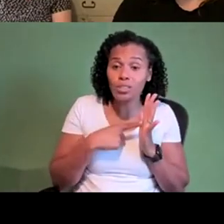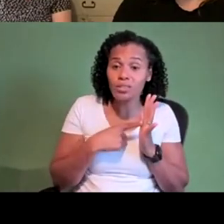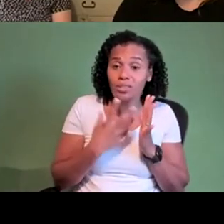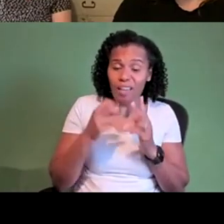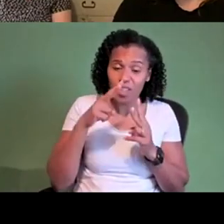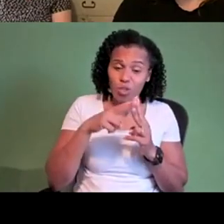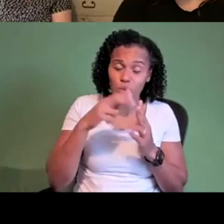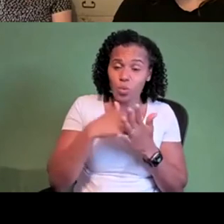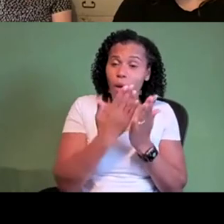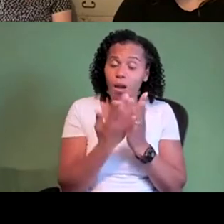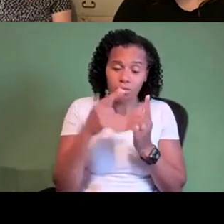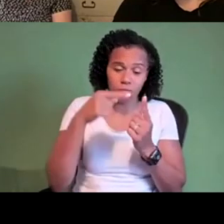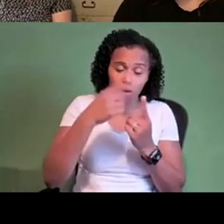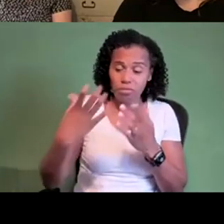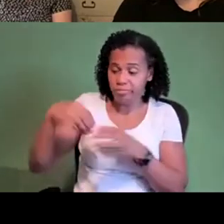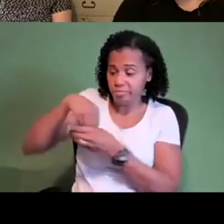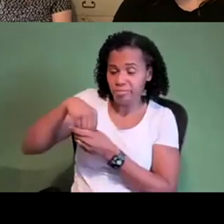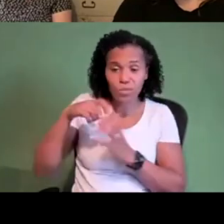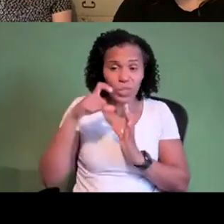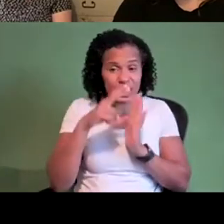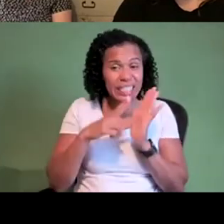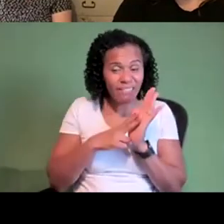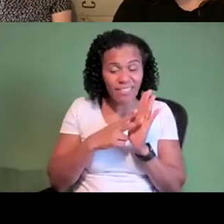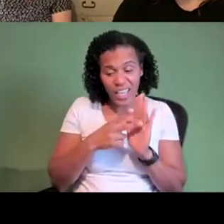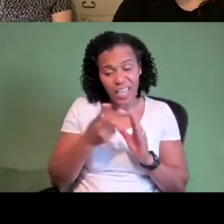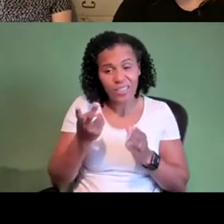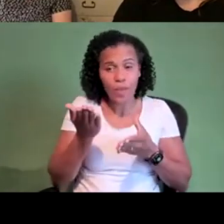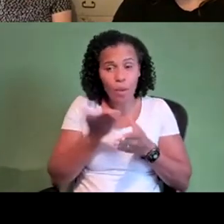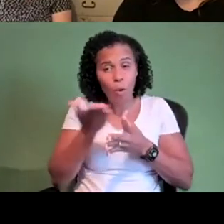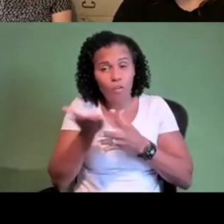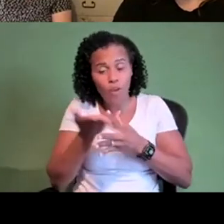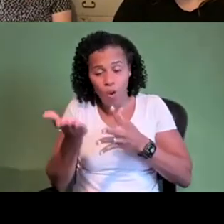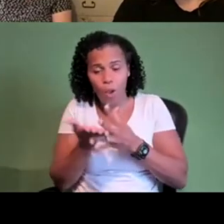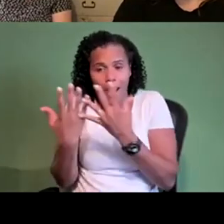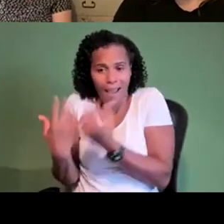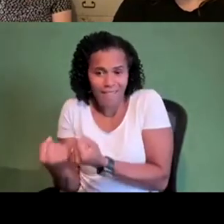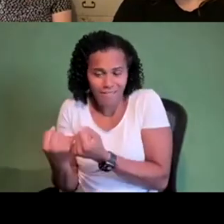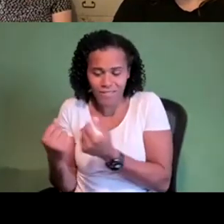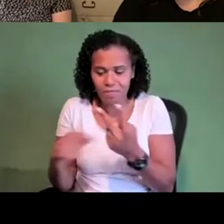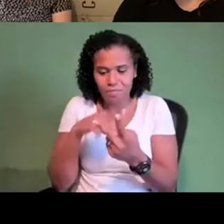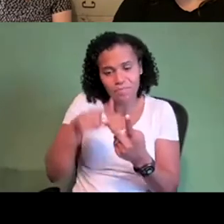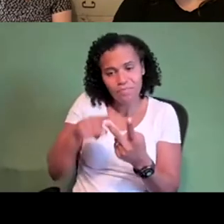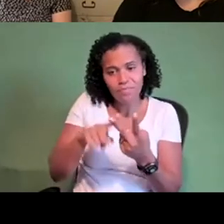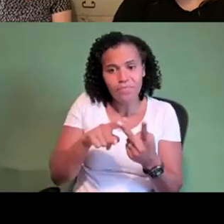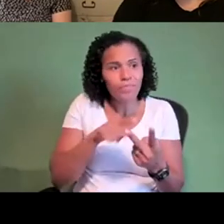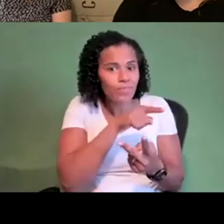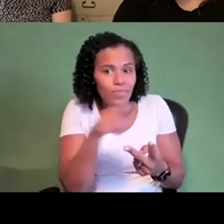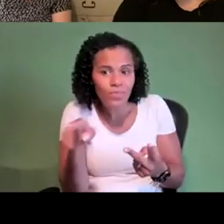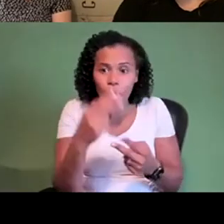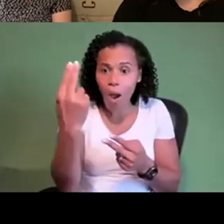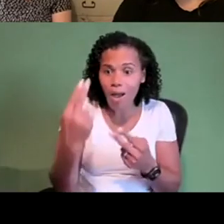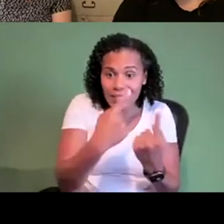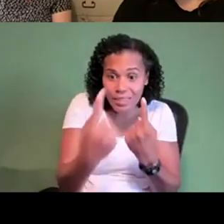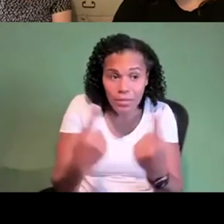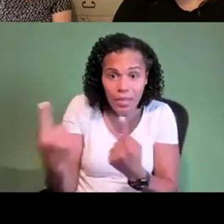done um i'm in contact with all the artists all the artists are thankfully thriving and doing really interesting things